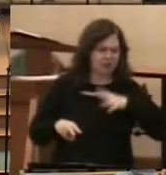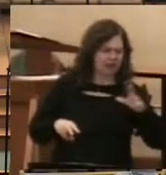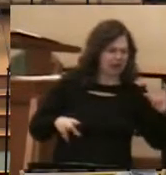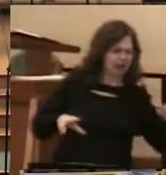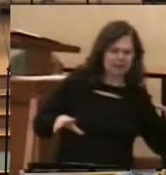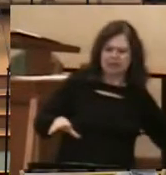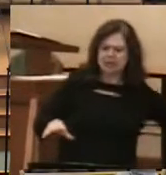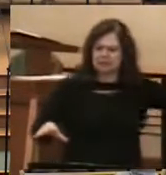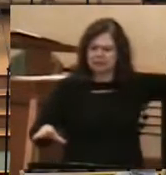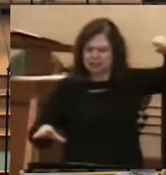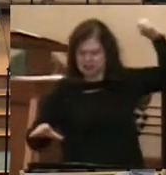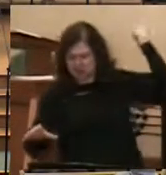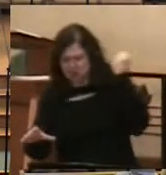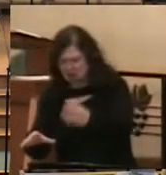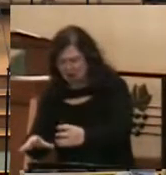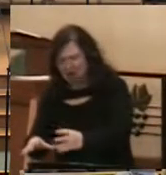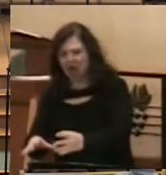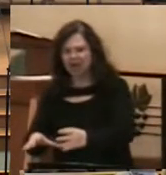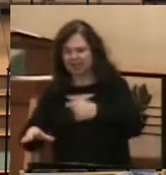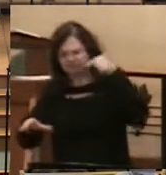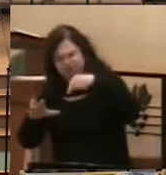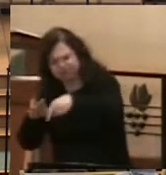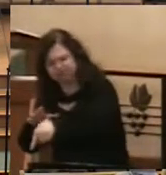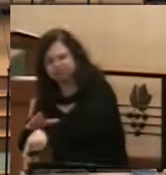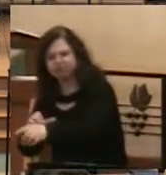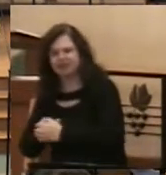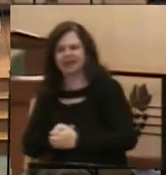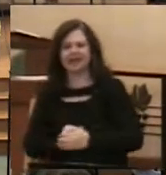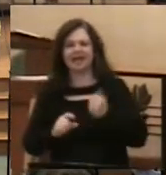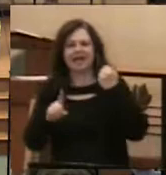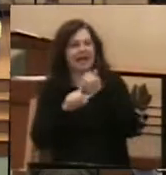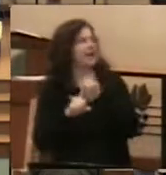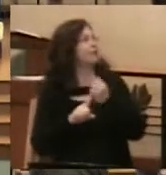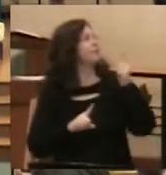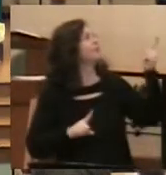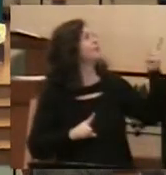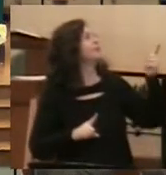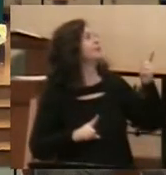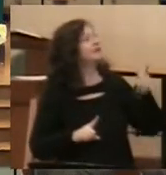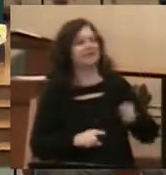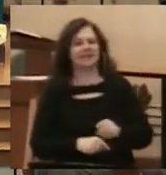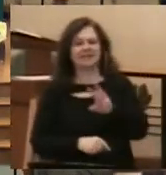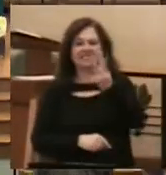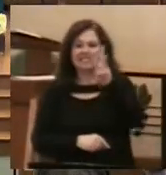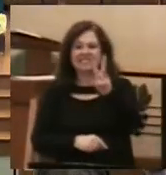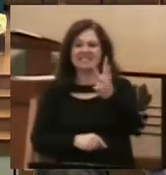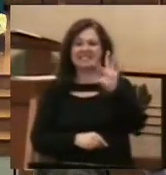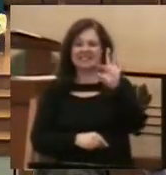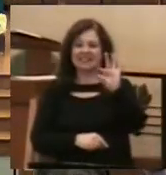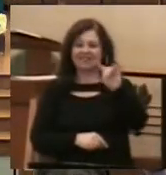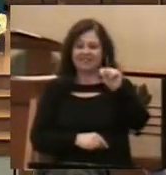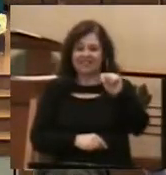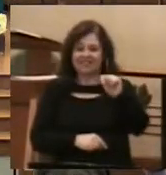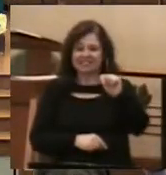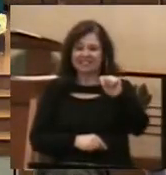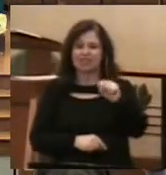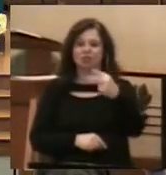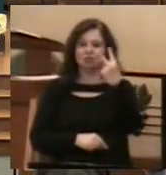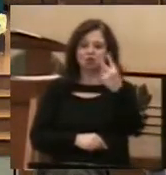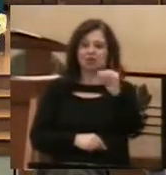-foot, two-inch lake sturgeon behind the head. Did you get that? Six feet, two inches.